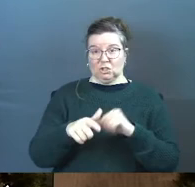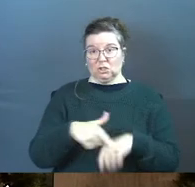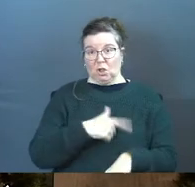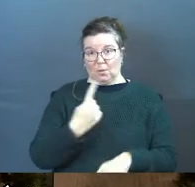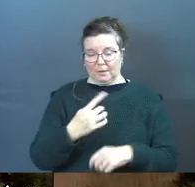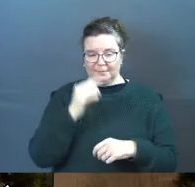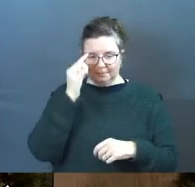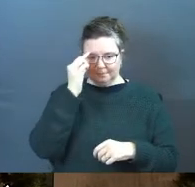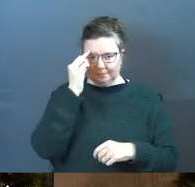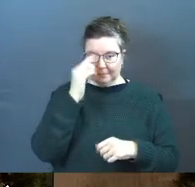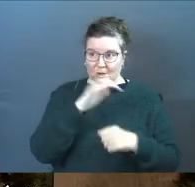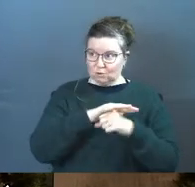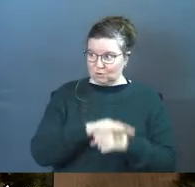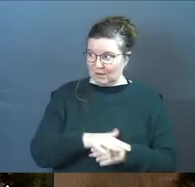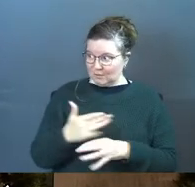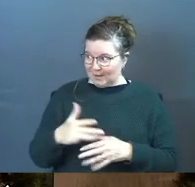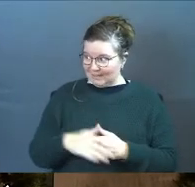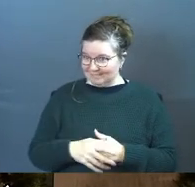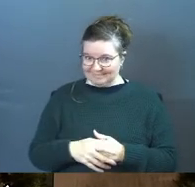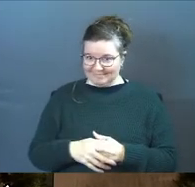one, right? Are you stressed already?